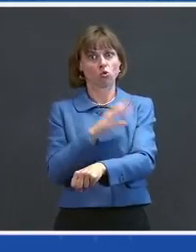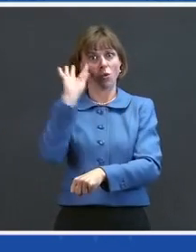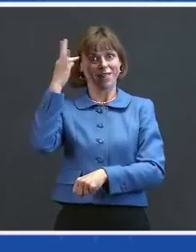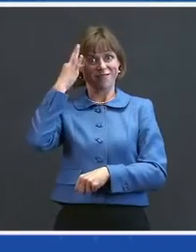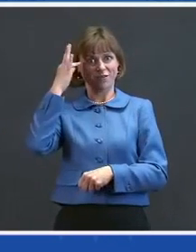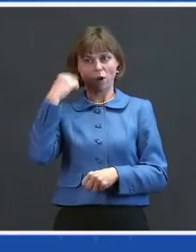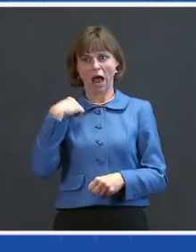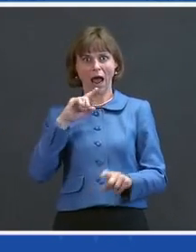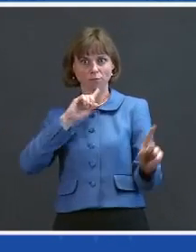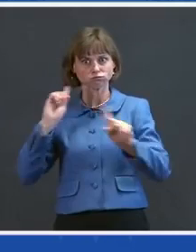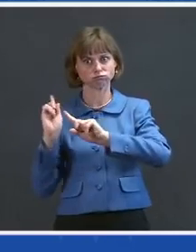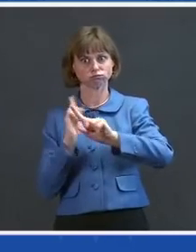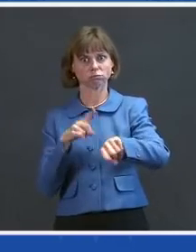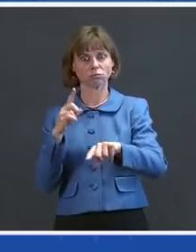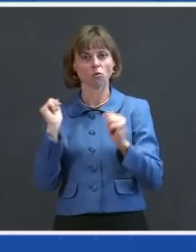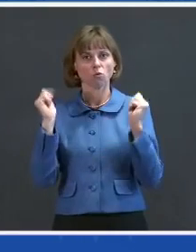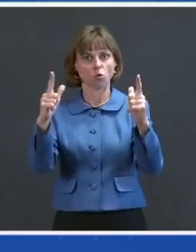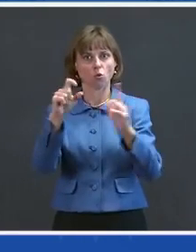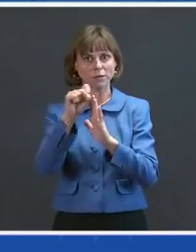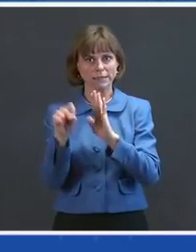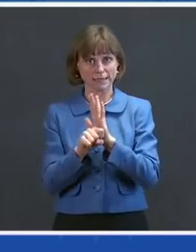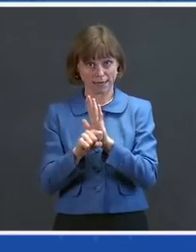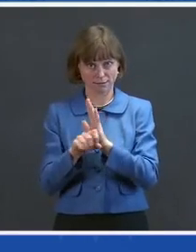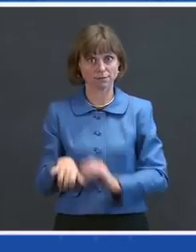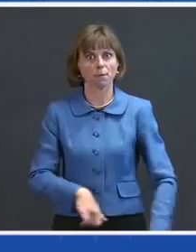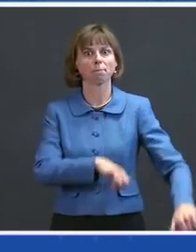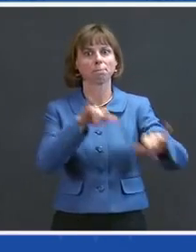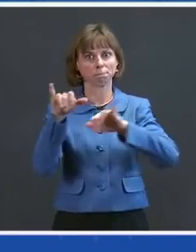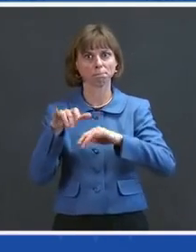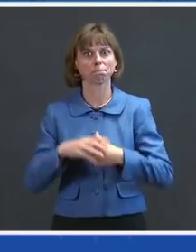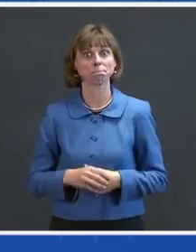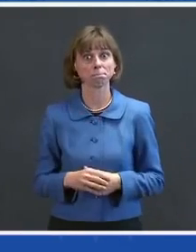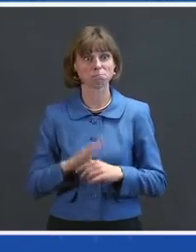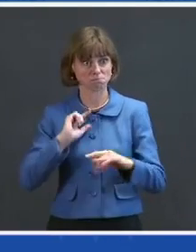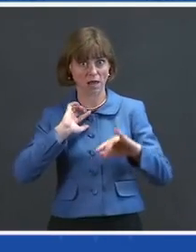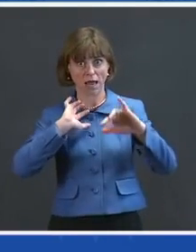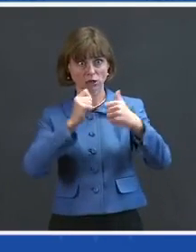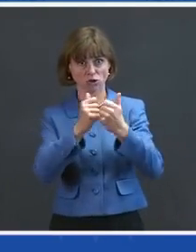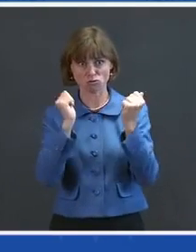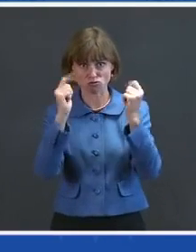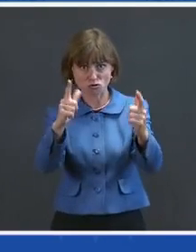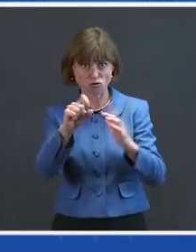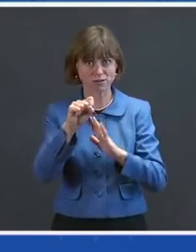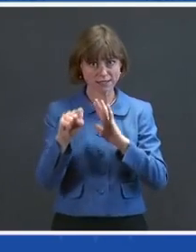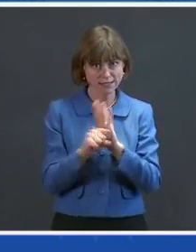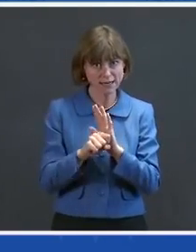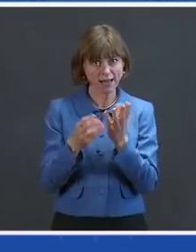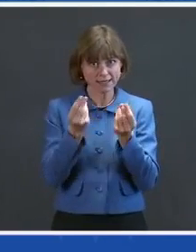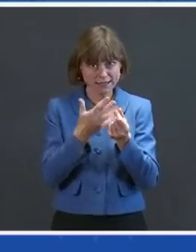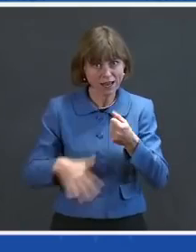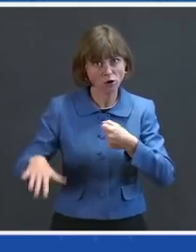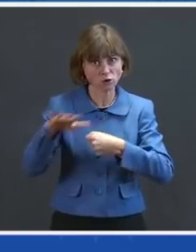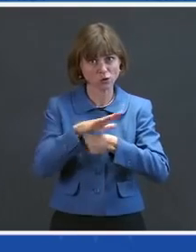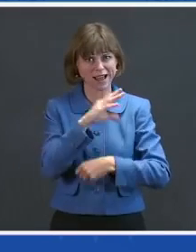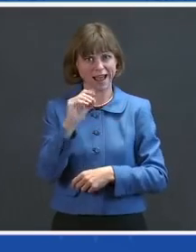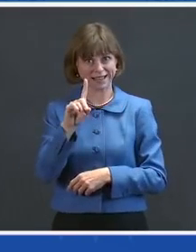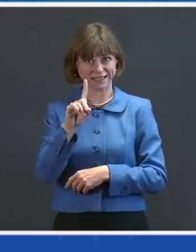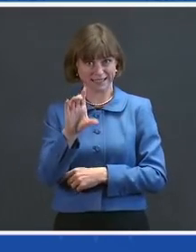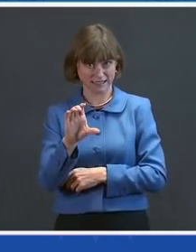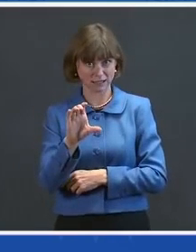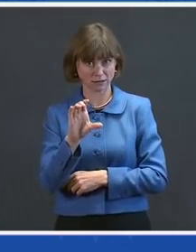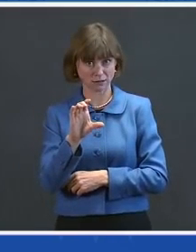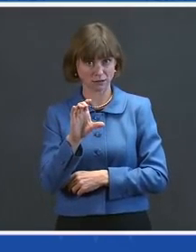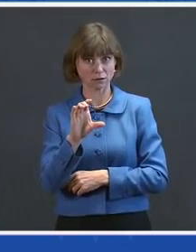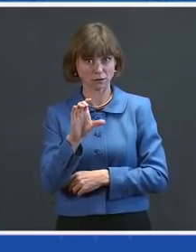every state to do the same. My challenge to all states, territories, and the District of Columbia is this. We want